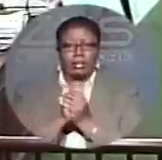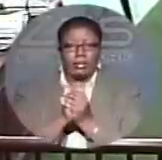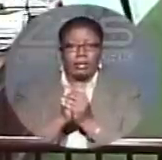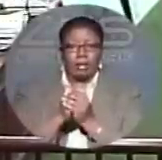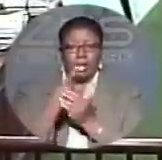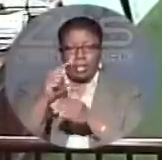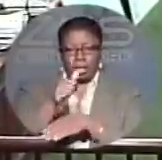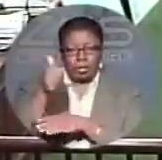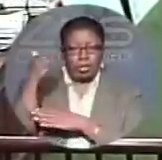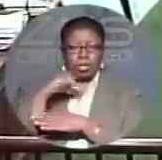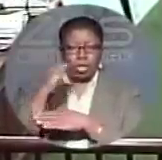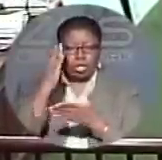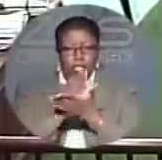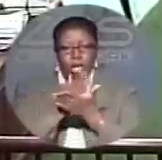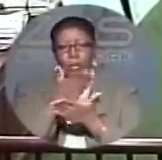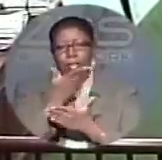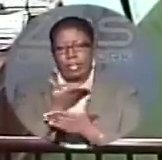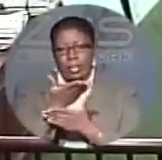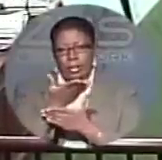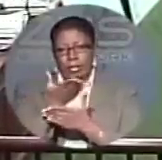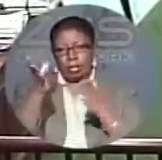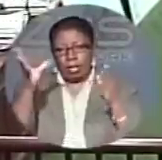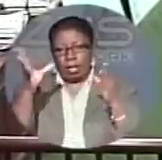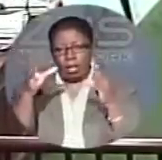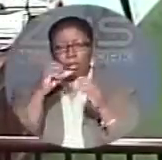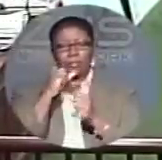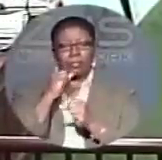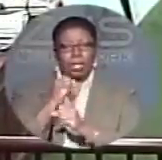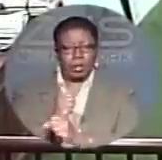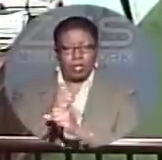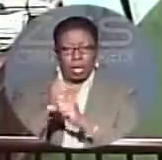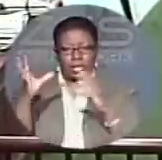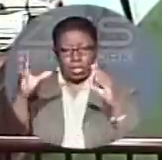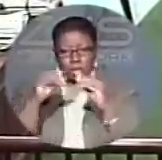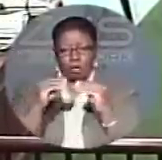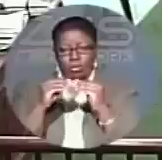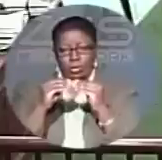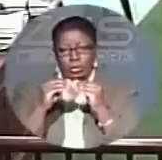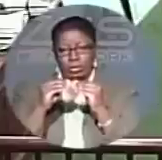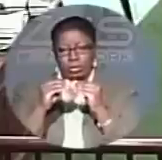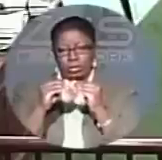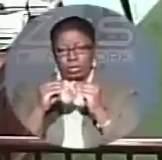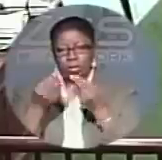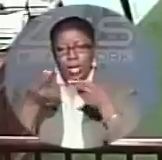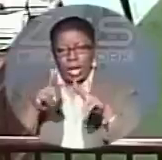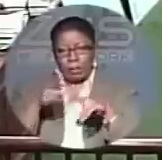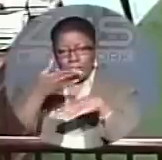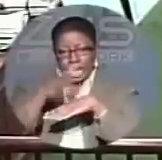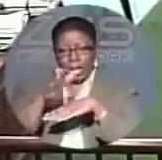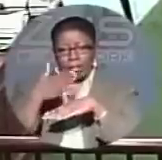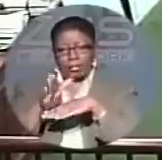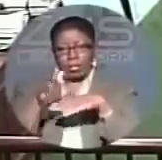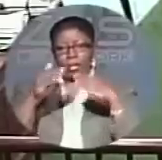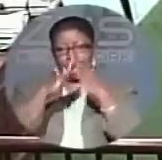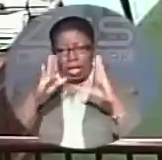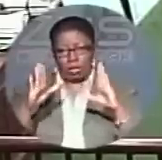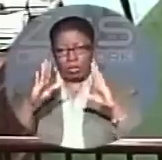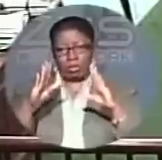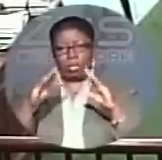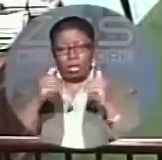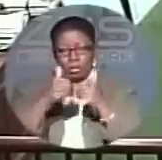the opposition did not stop there. A press conference was called immediately following the suspension of the House. Janaina L. Ferguson,